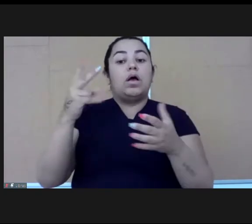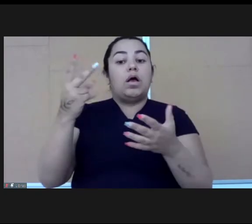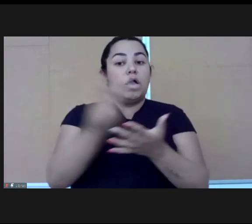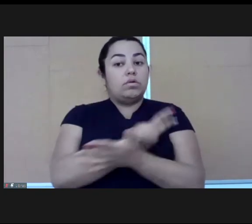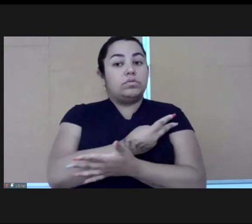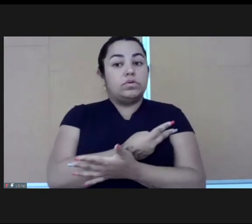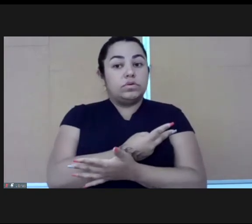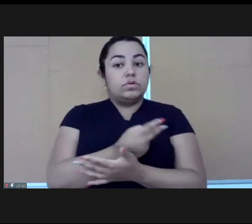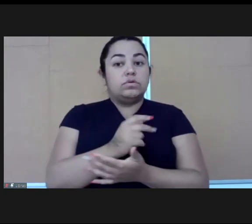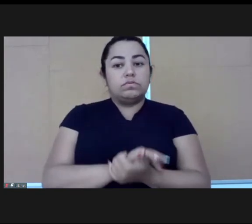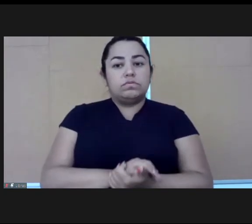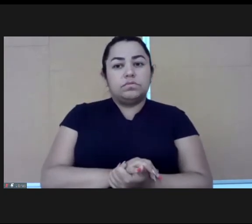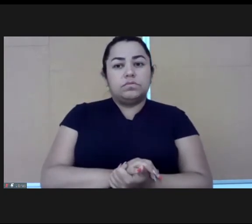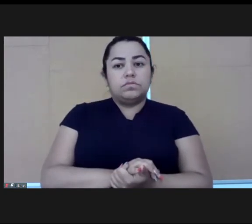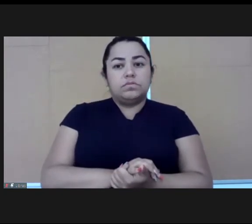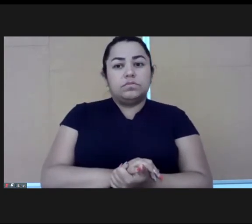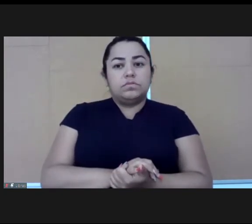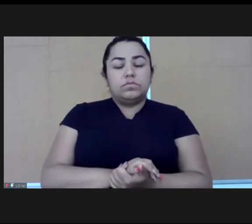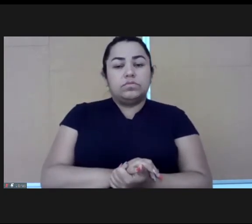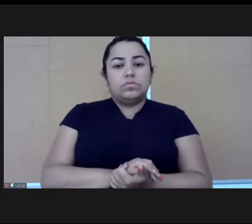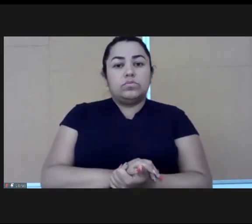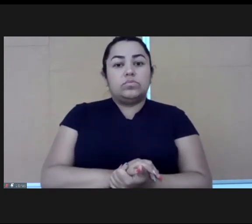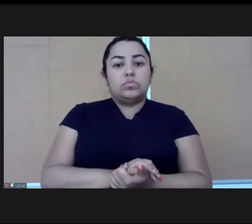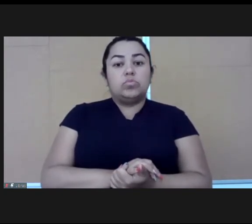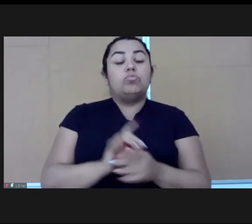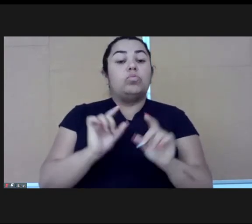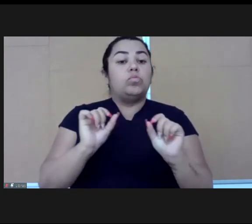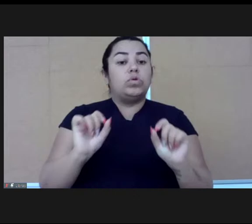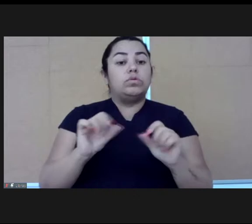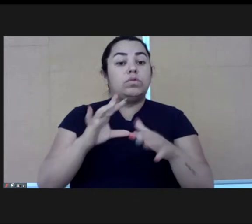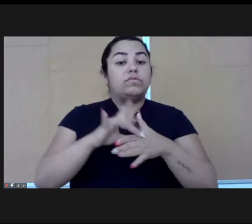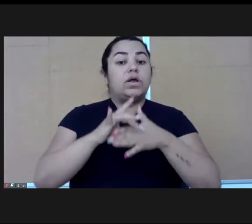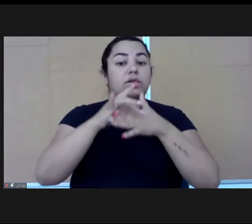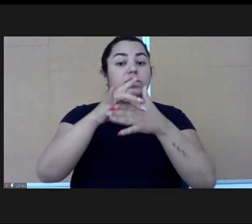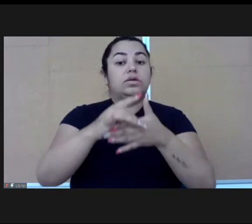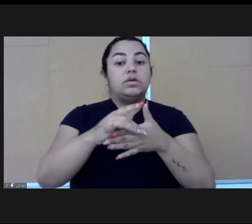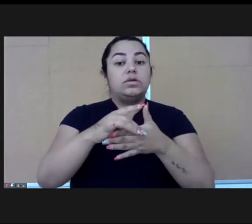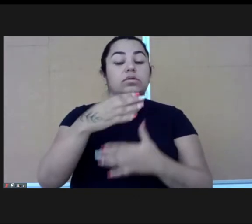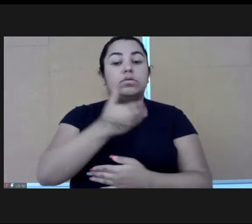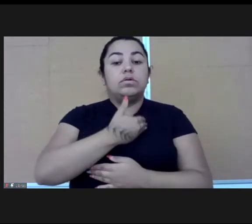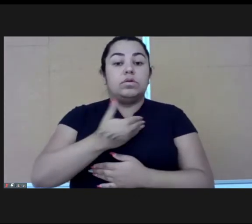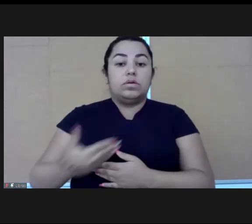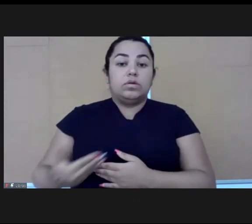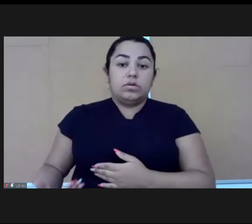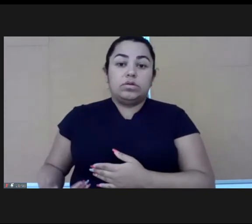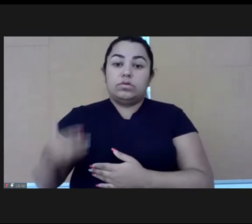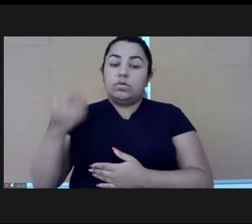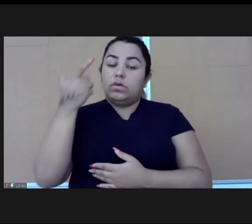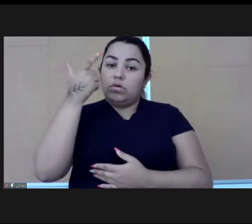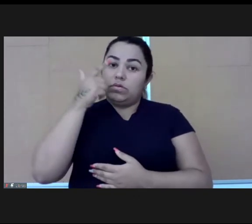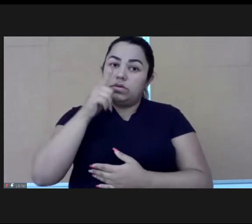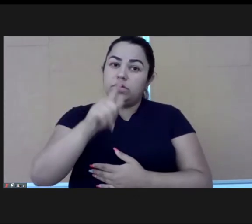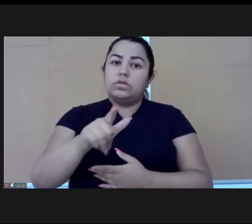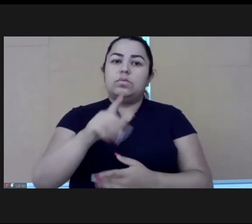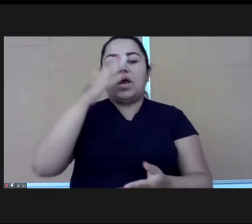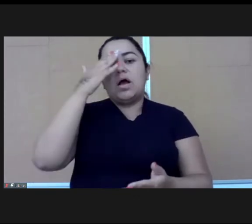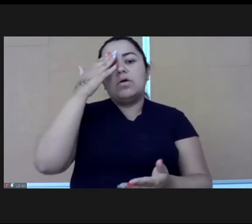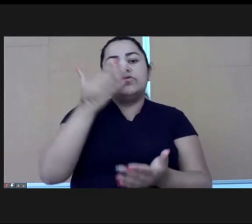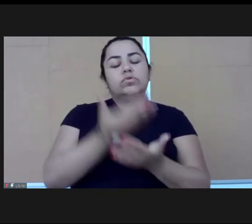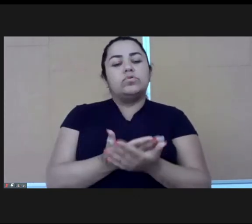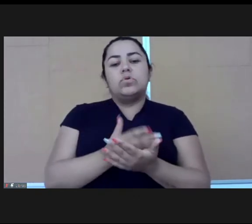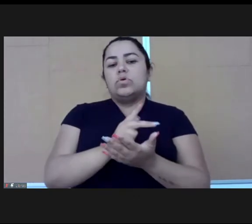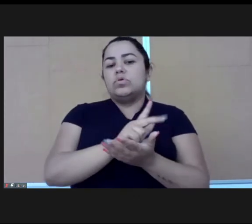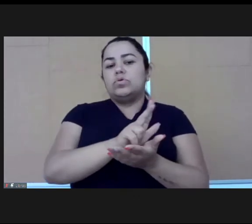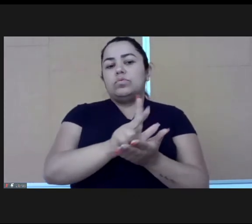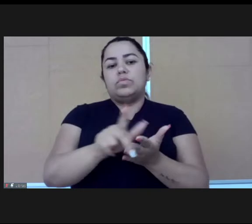in public leadership. And that was I gained the trust of so many young people in my own country, but across the continent